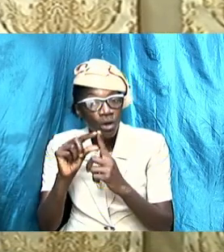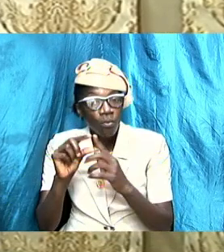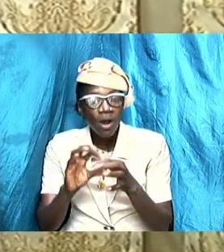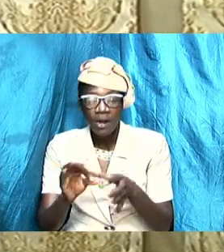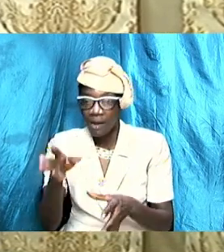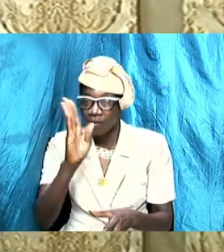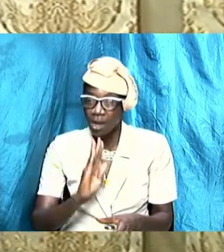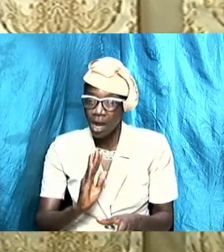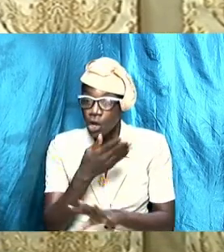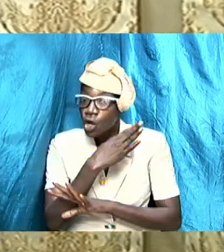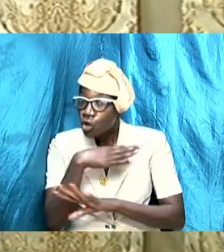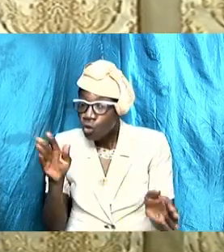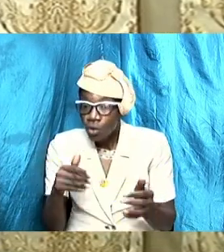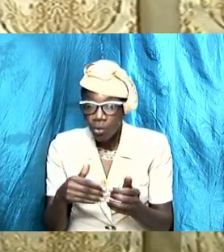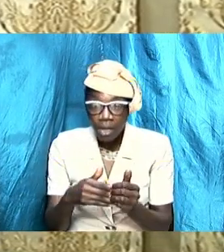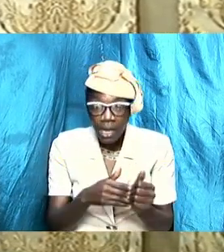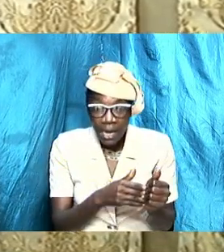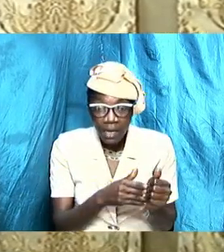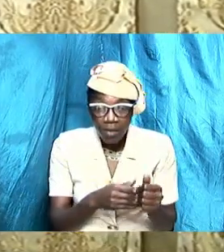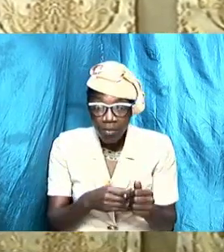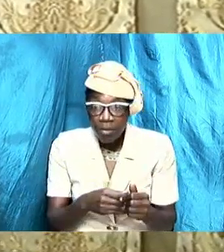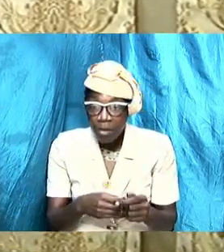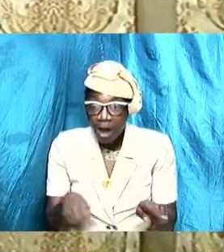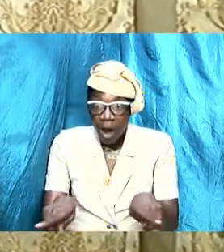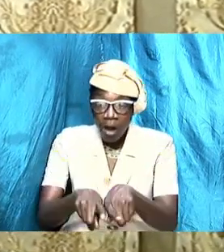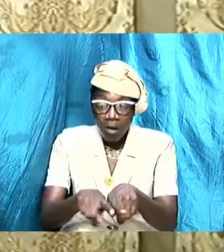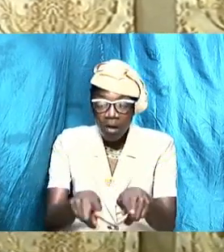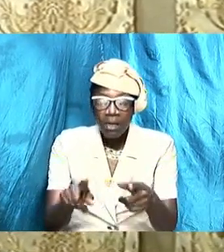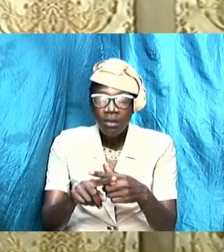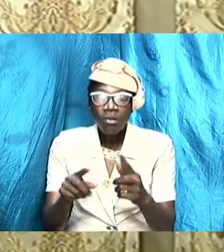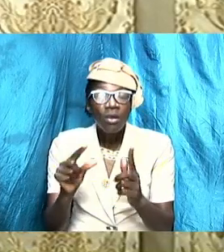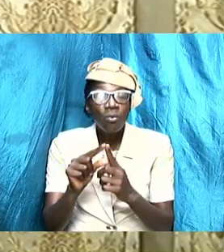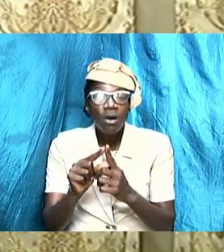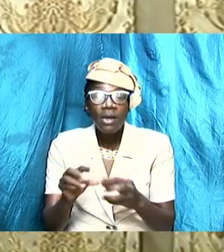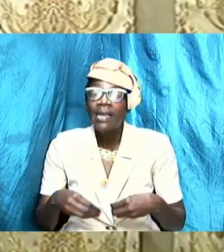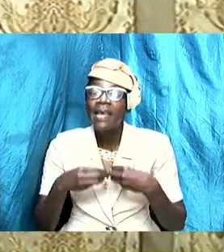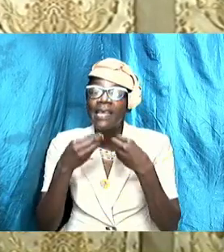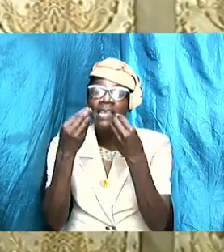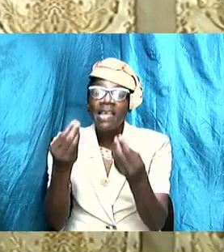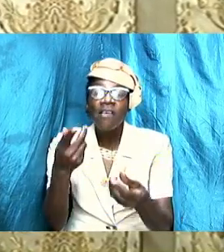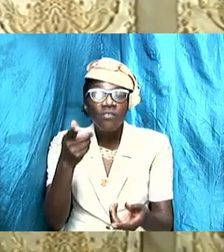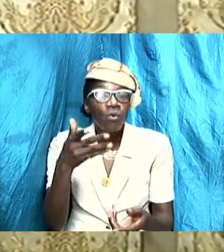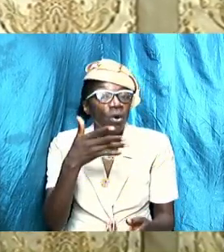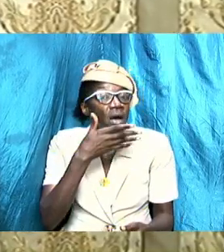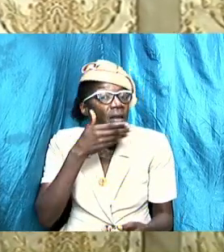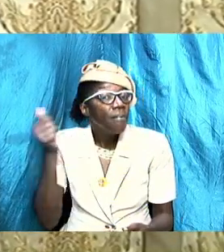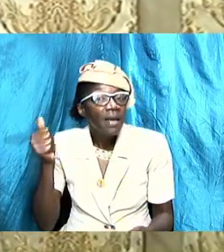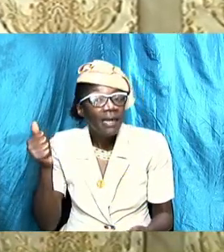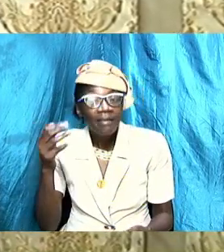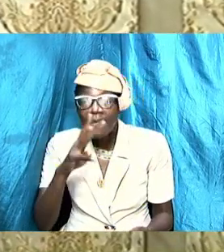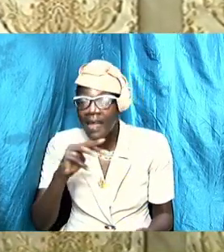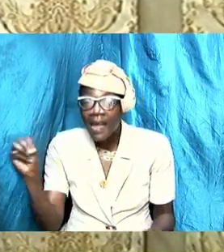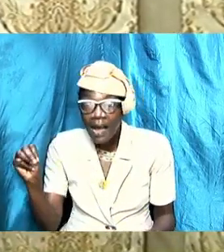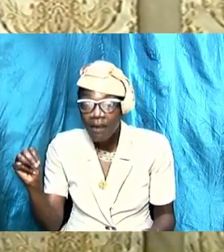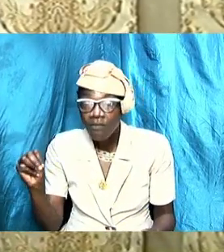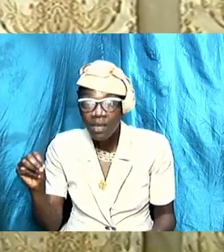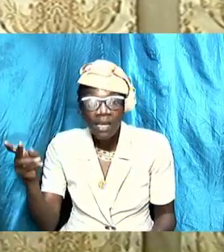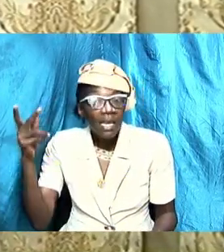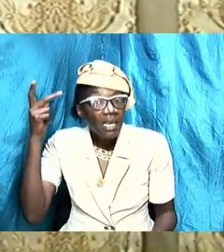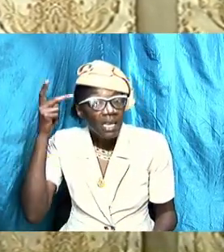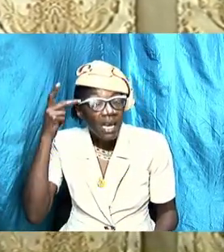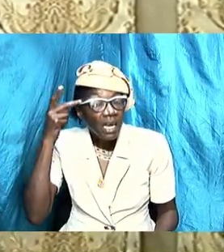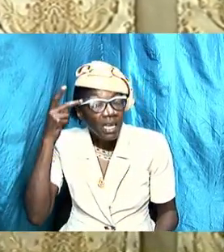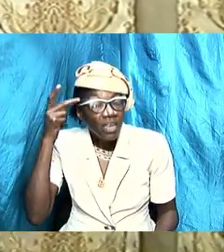word. And they will give you the best that they have in terms of knowledge. But this knowledge, in many instances,